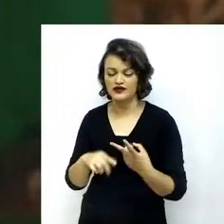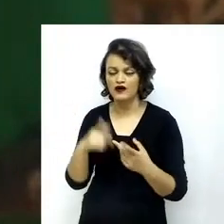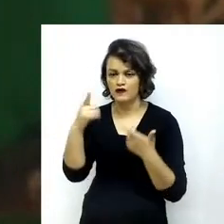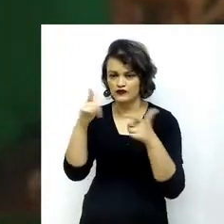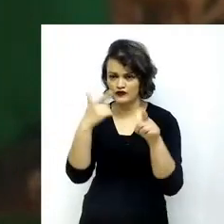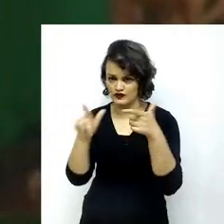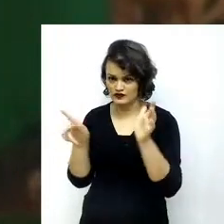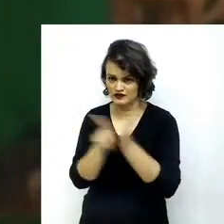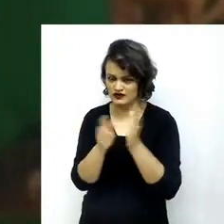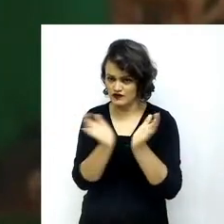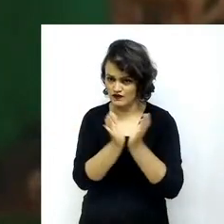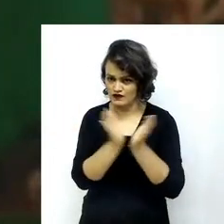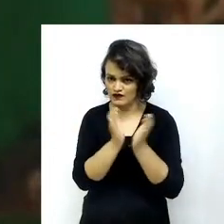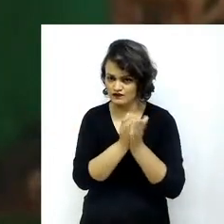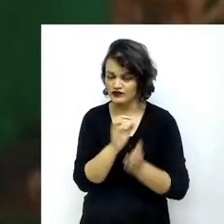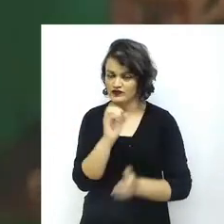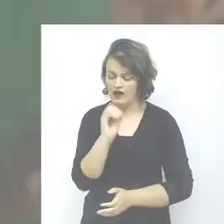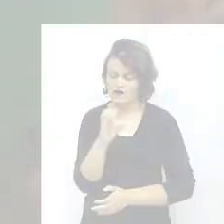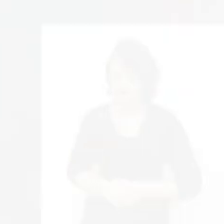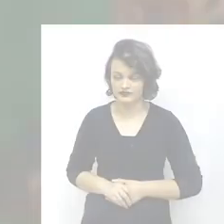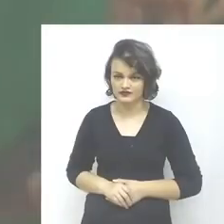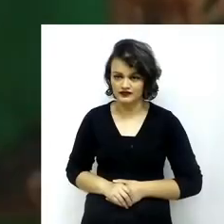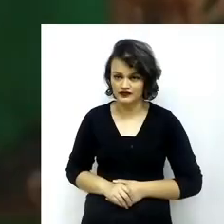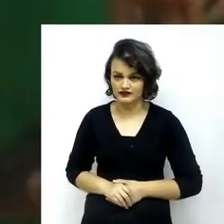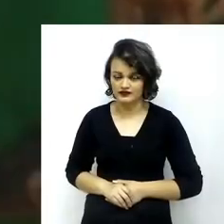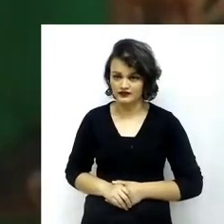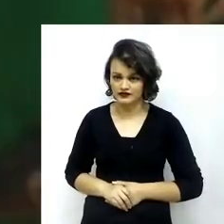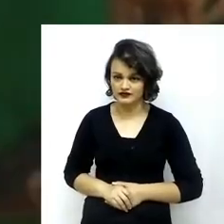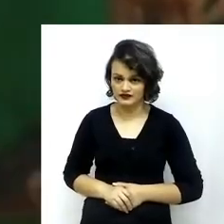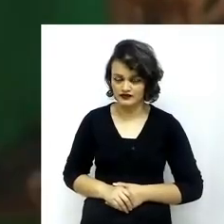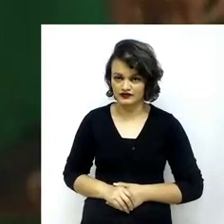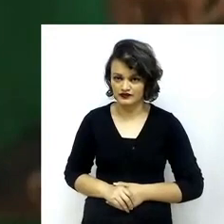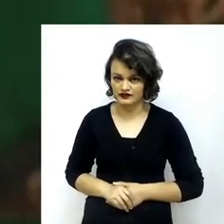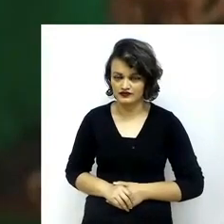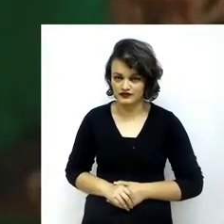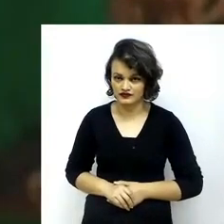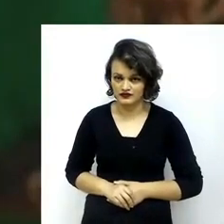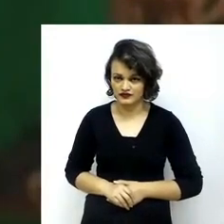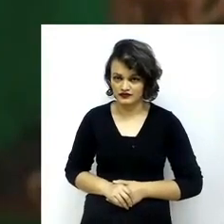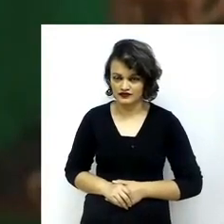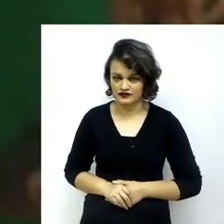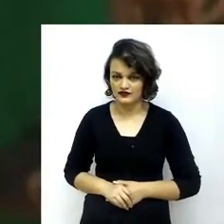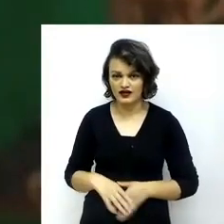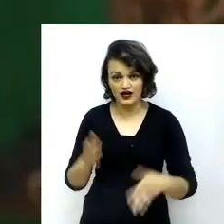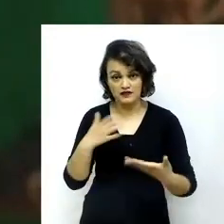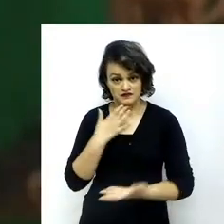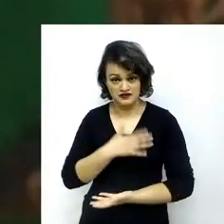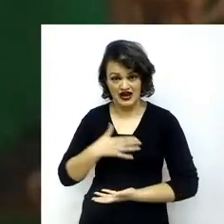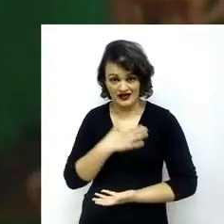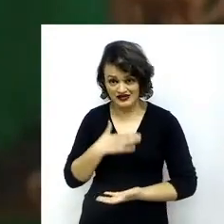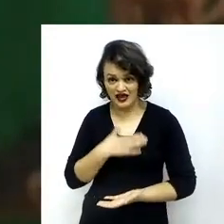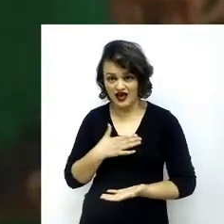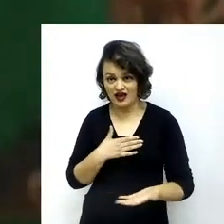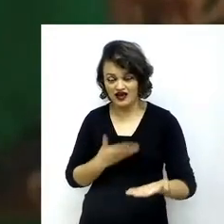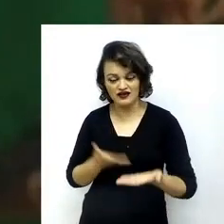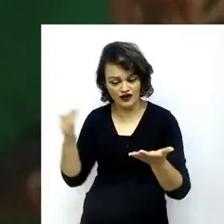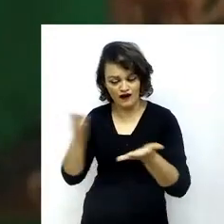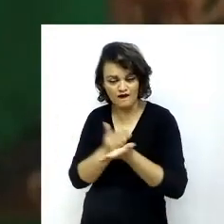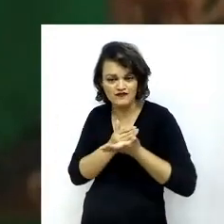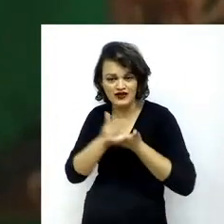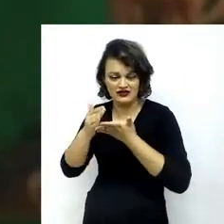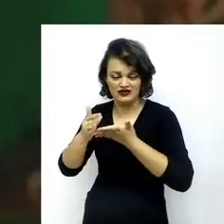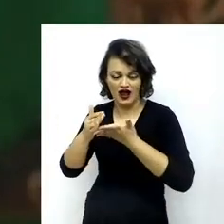OECD, Ambassador Cozende. I have the pleasure to open this launch ceremony of two peer